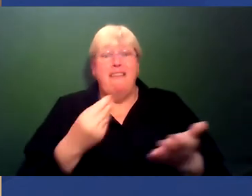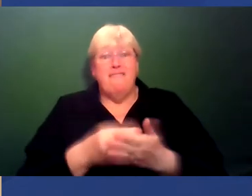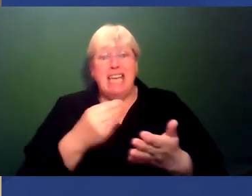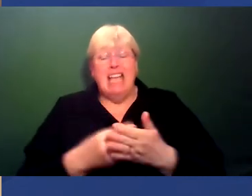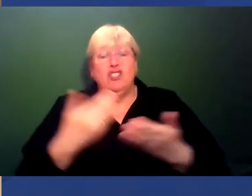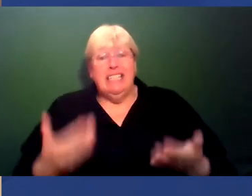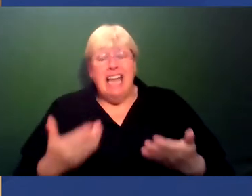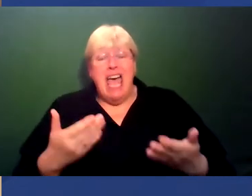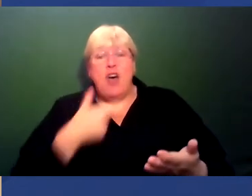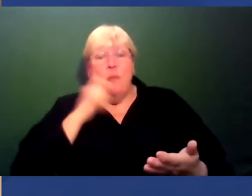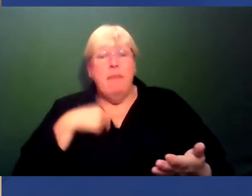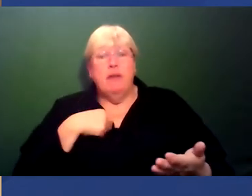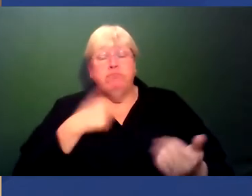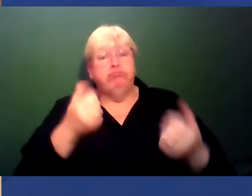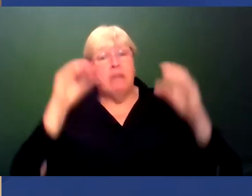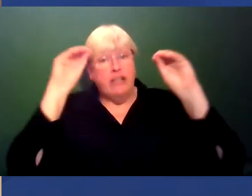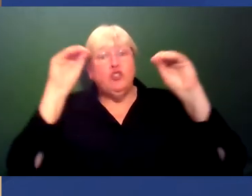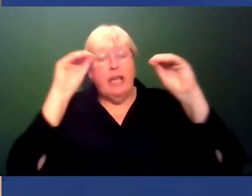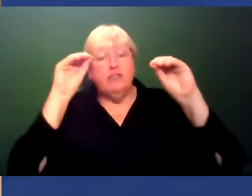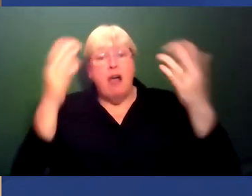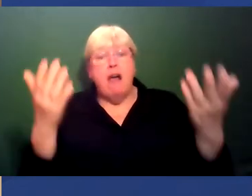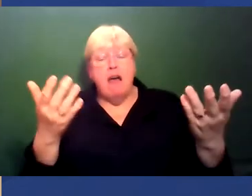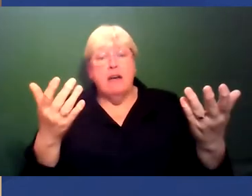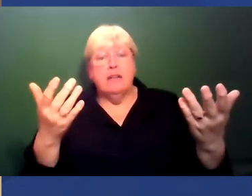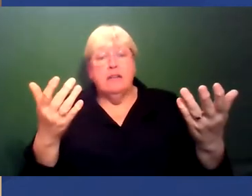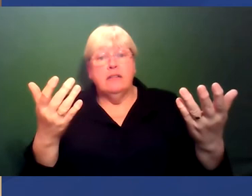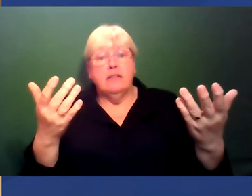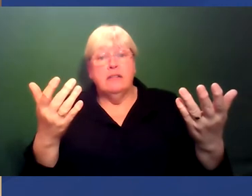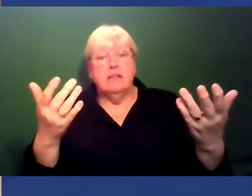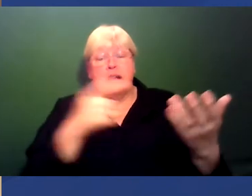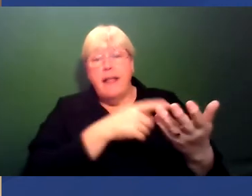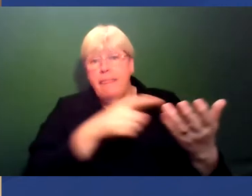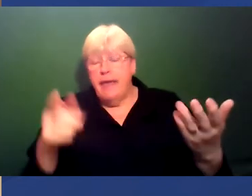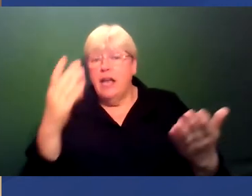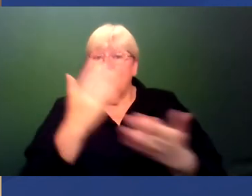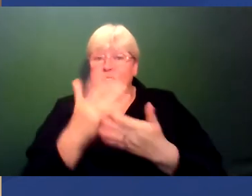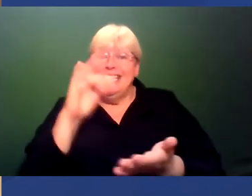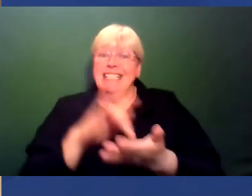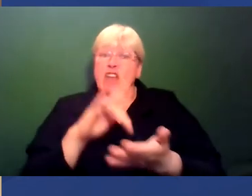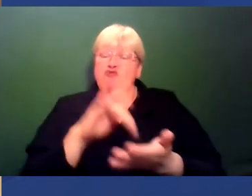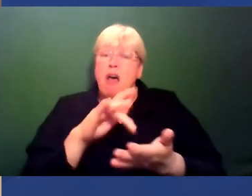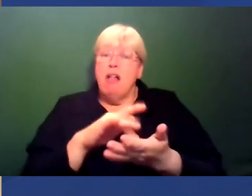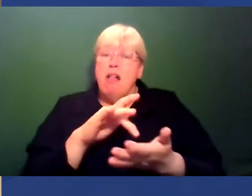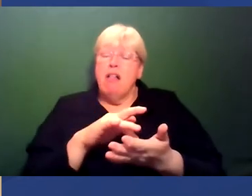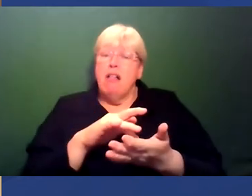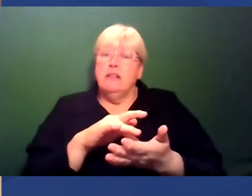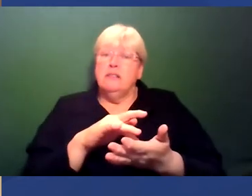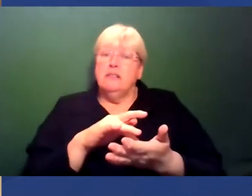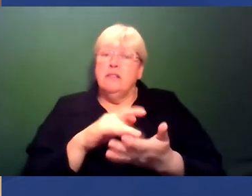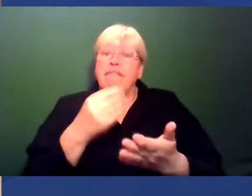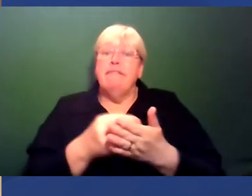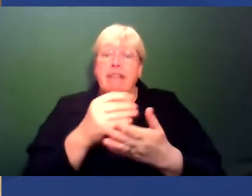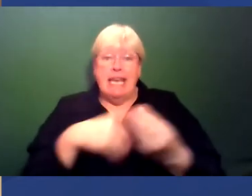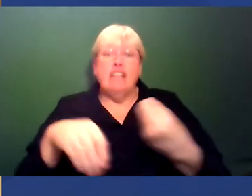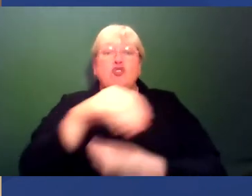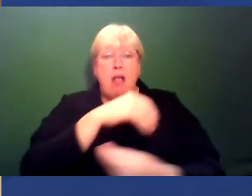people who are great educators or, you know, they are very central probably to the, going to be very central to the financial health